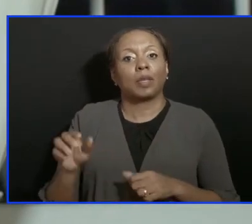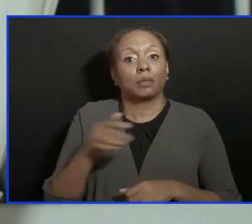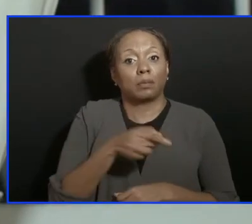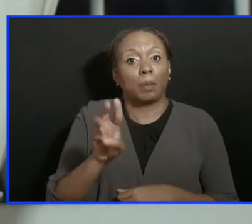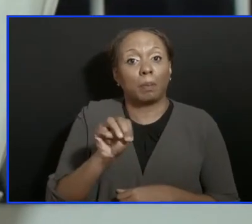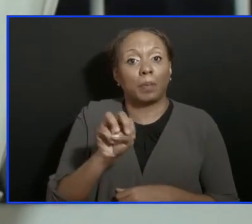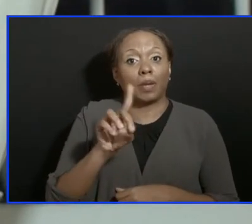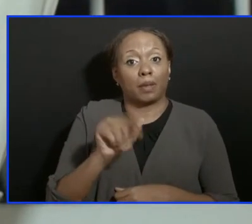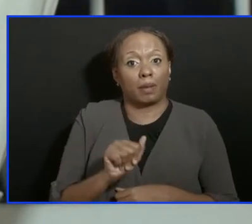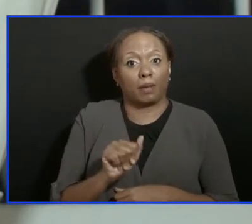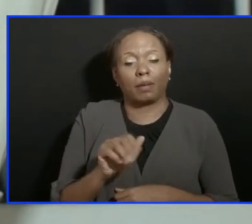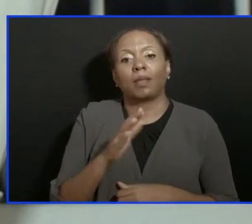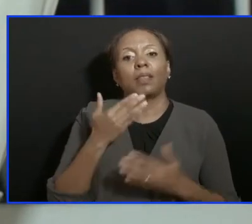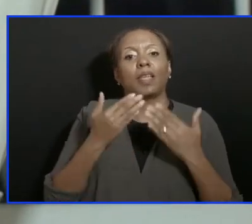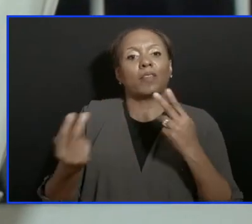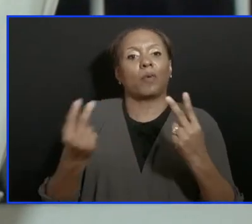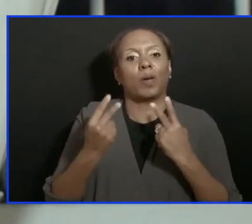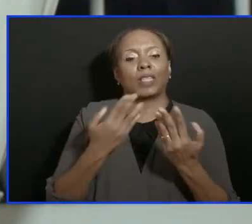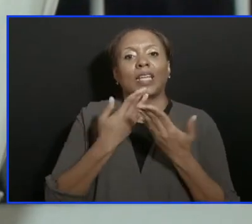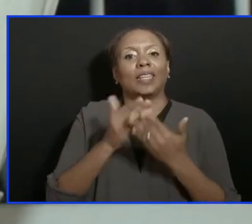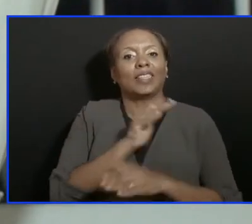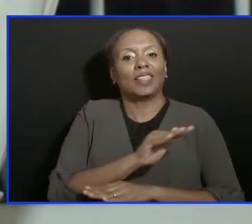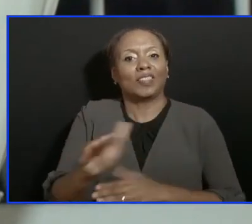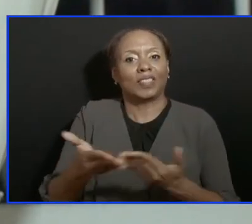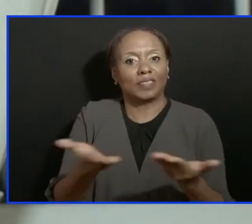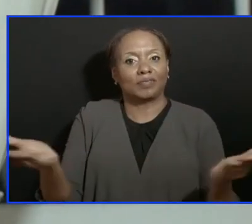Members of the media and you for joining. Good evening.